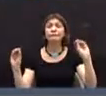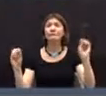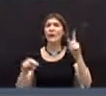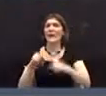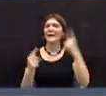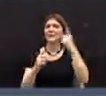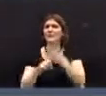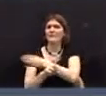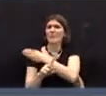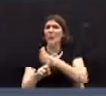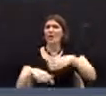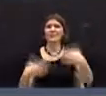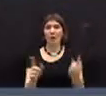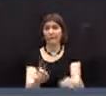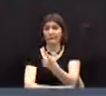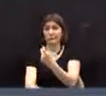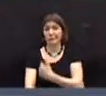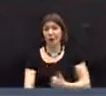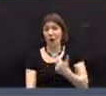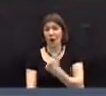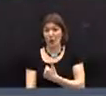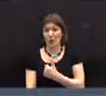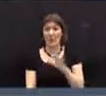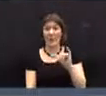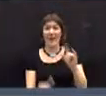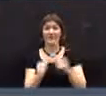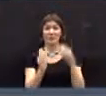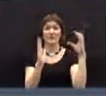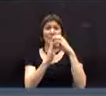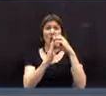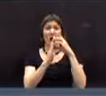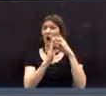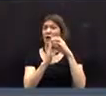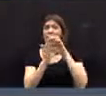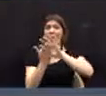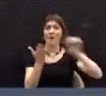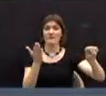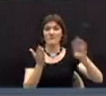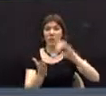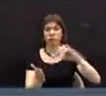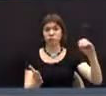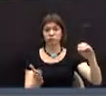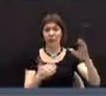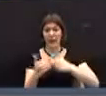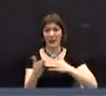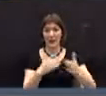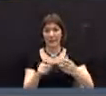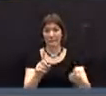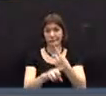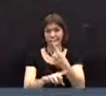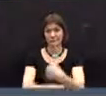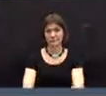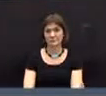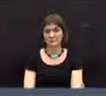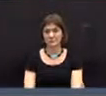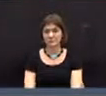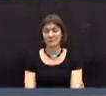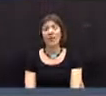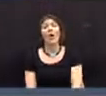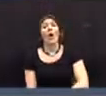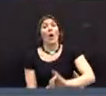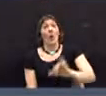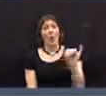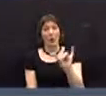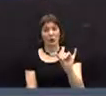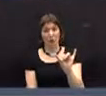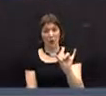prior to today. So, that portion, I have to rule out of order as not germane. I also